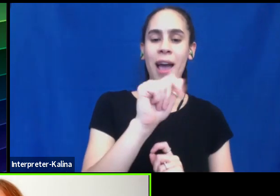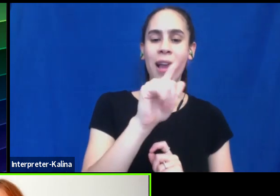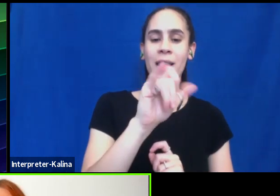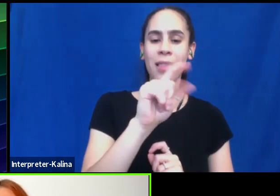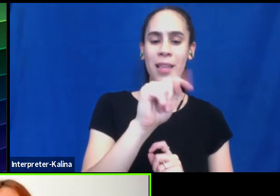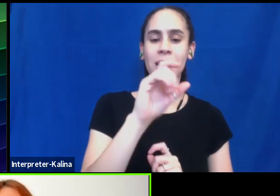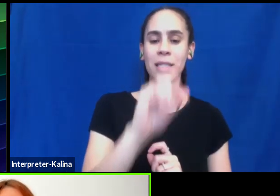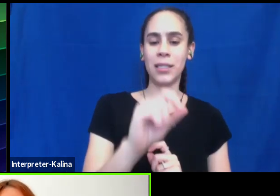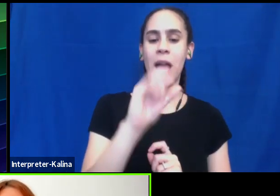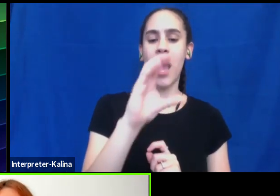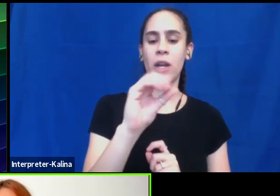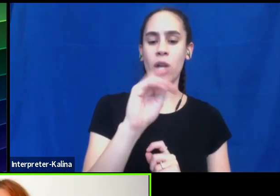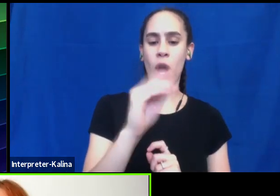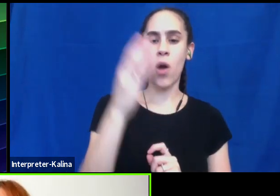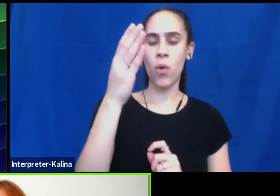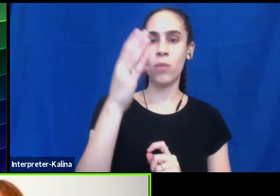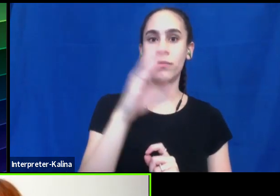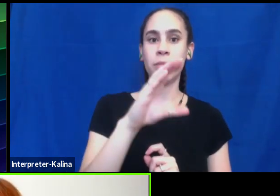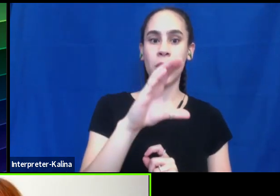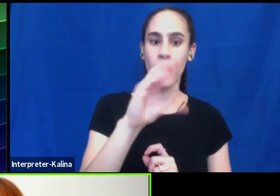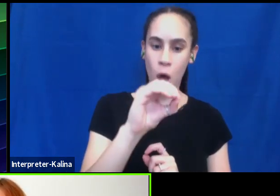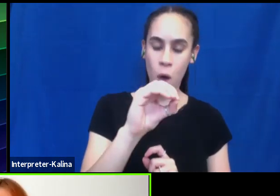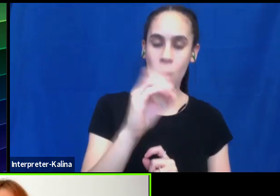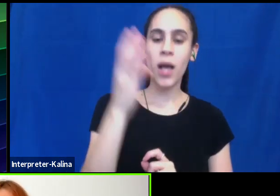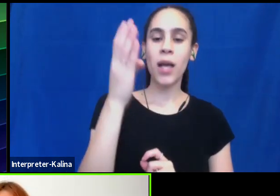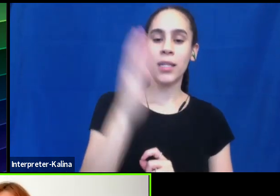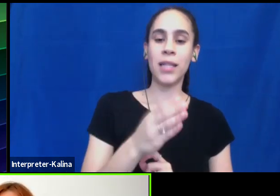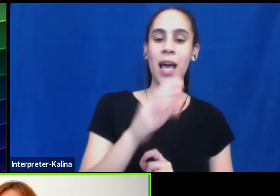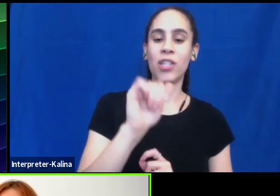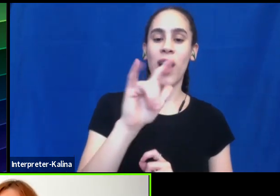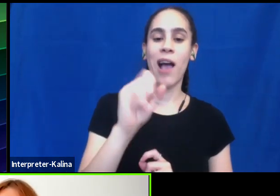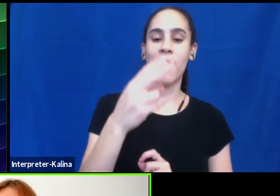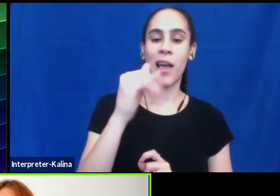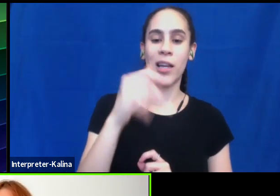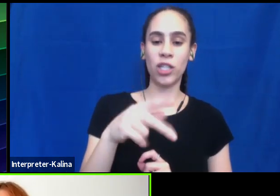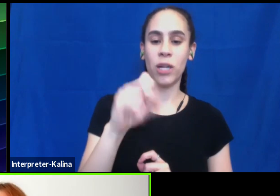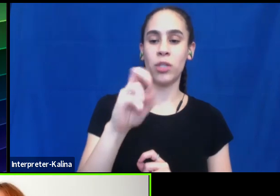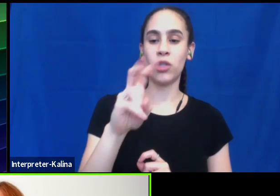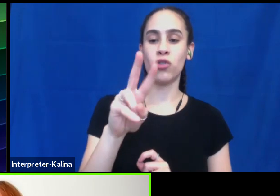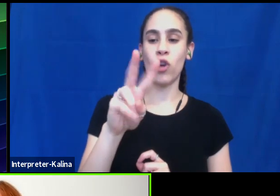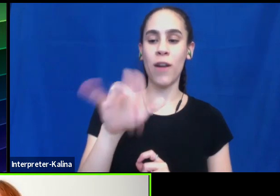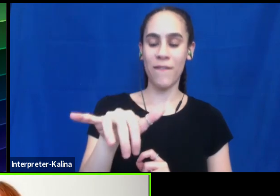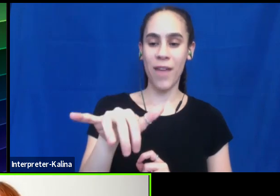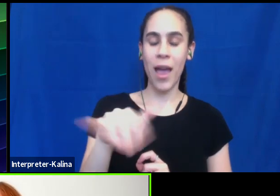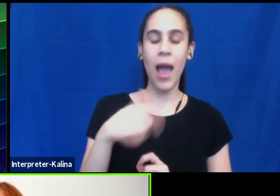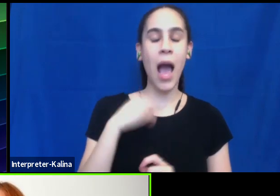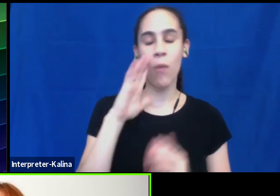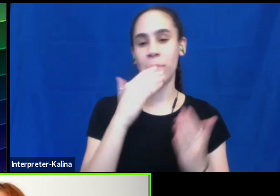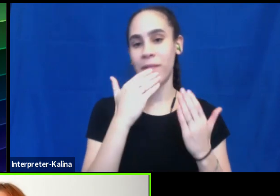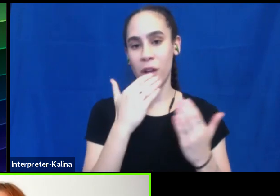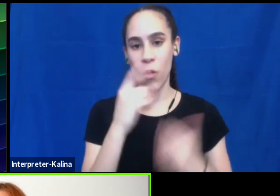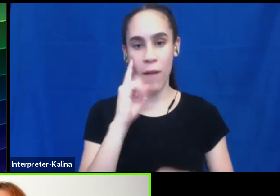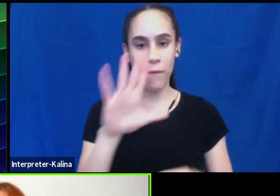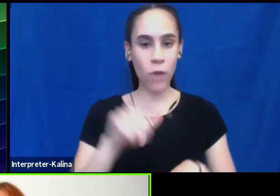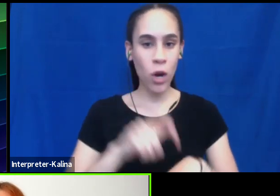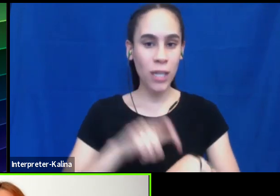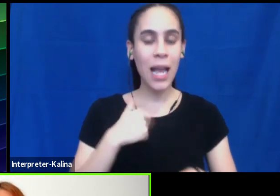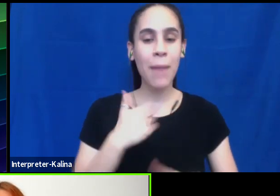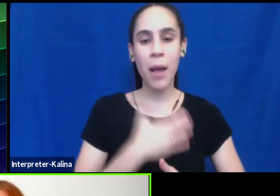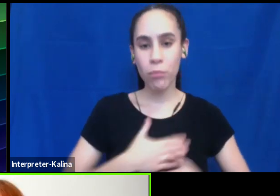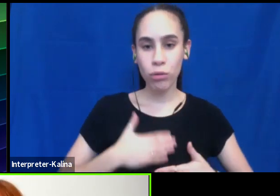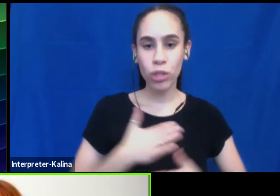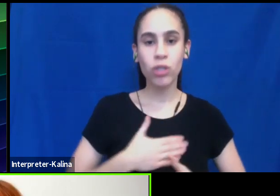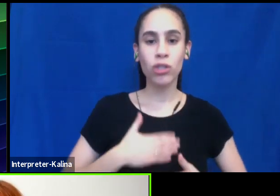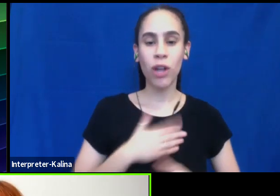Uh, we'd be very grateful, very grateful. I'd be very grateful for your time and, um, appreciate you all in that